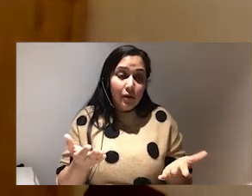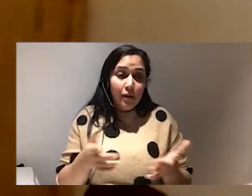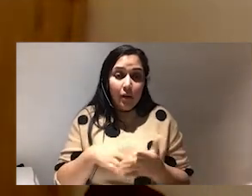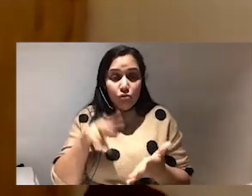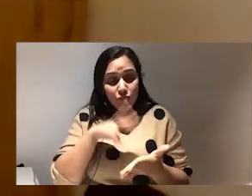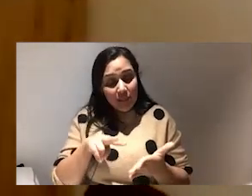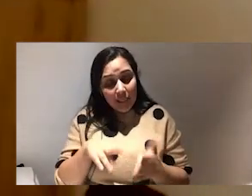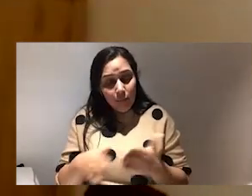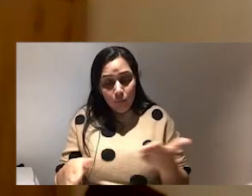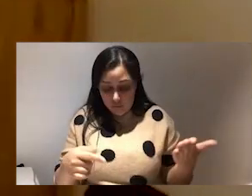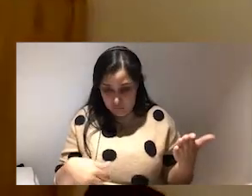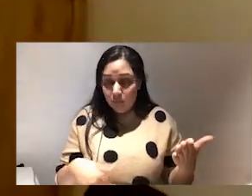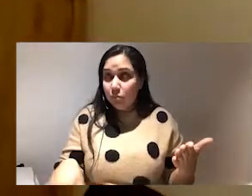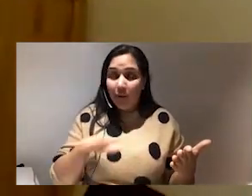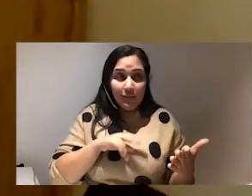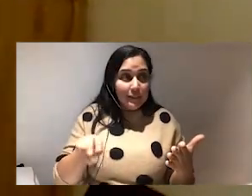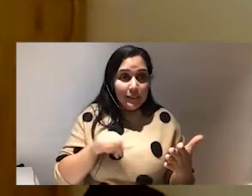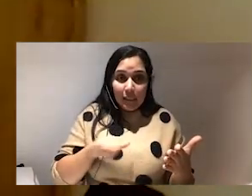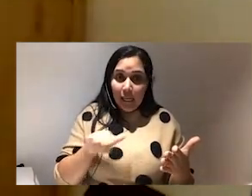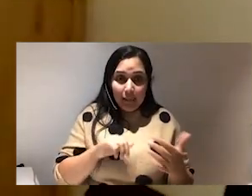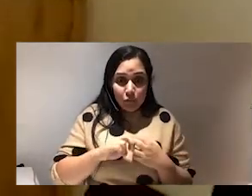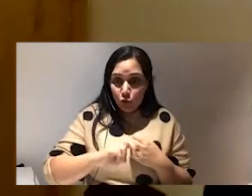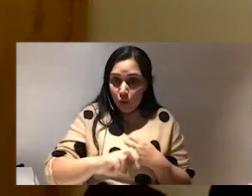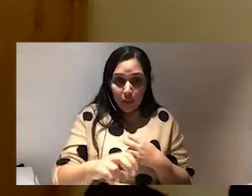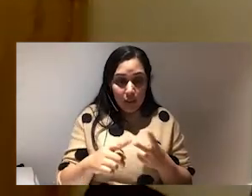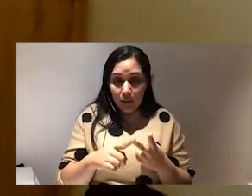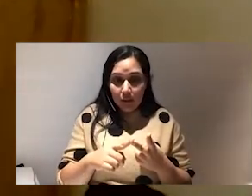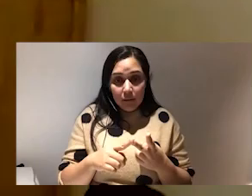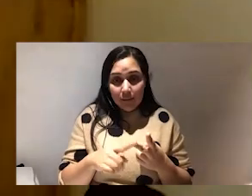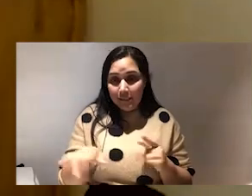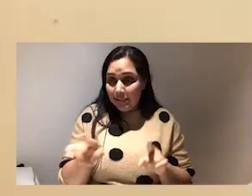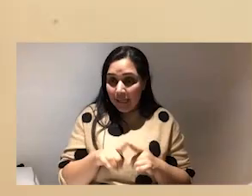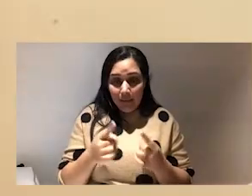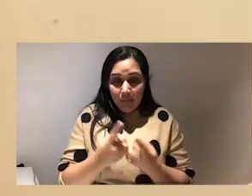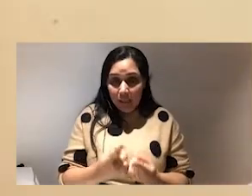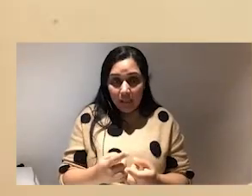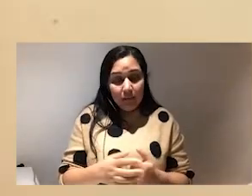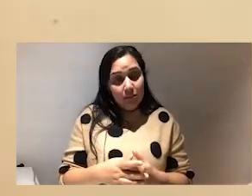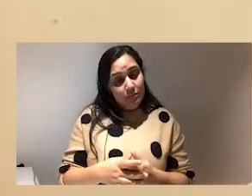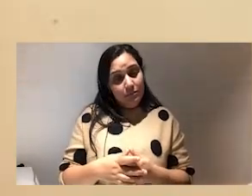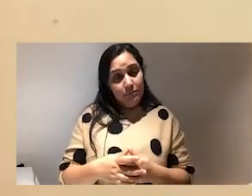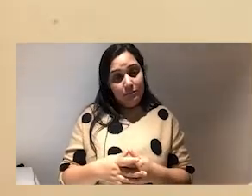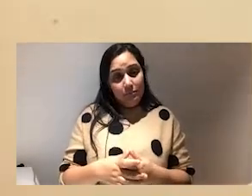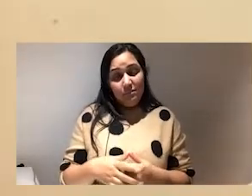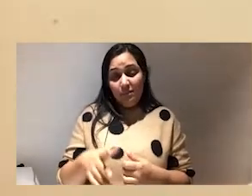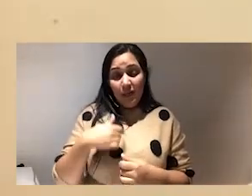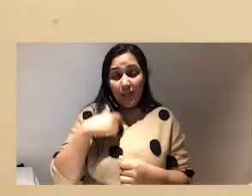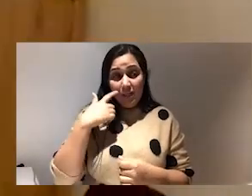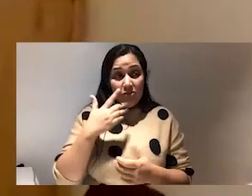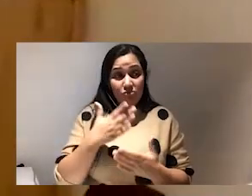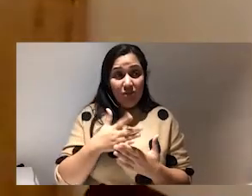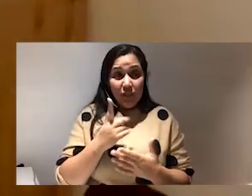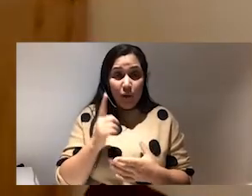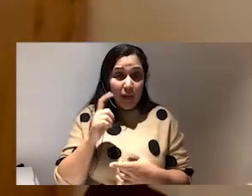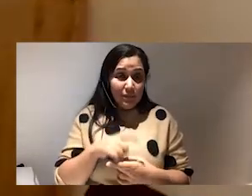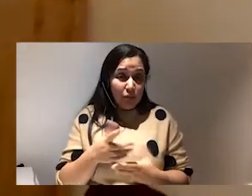your book I was like oh my gosh we are having like the same journey we are learning the same things um and I yeah I think that really comes down to it